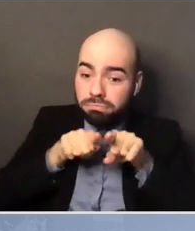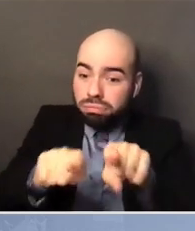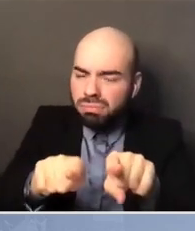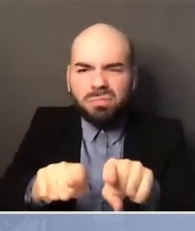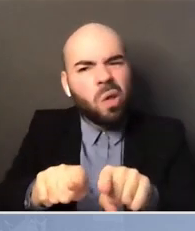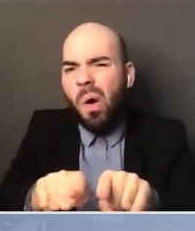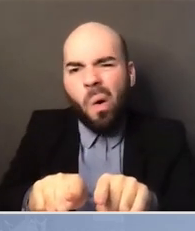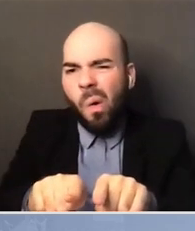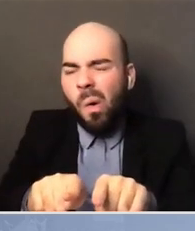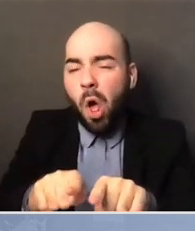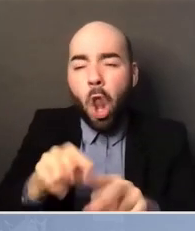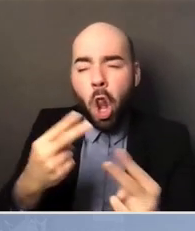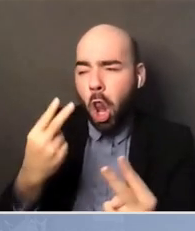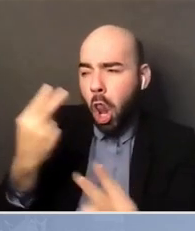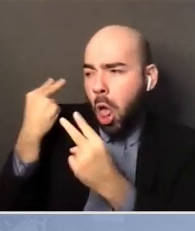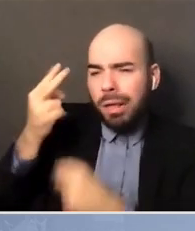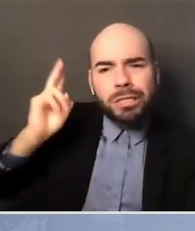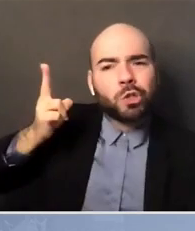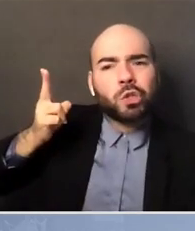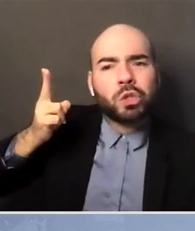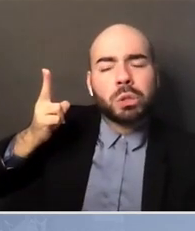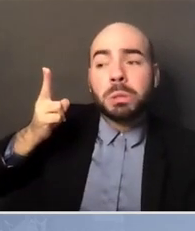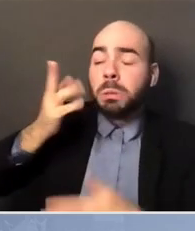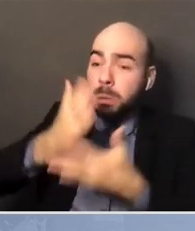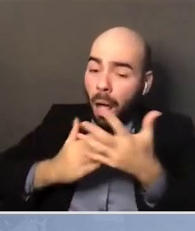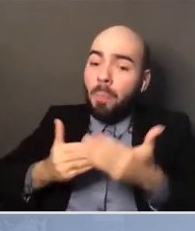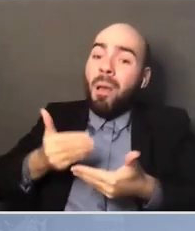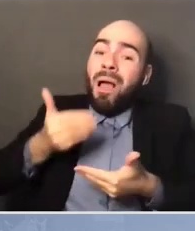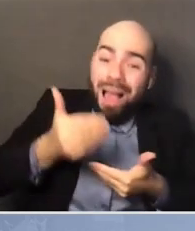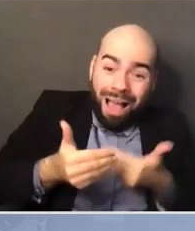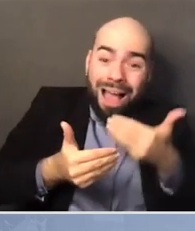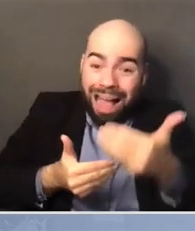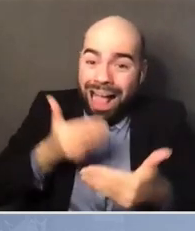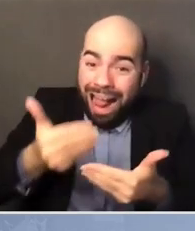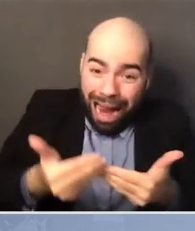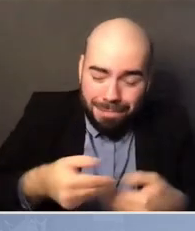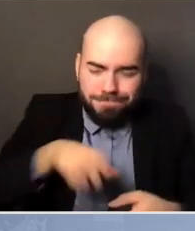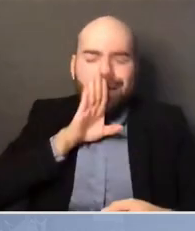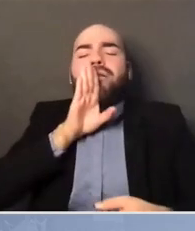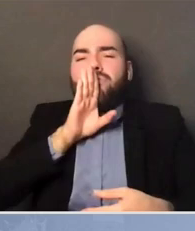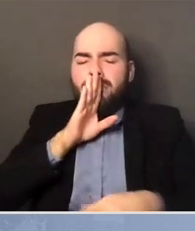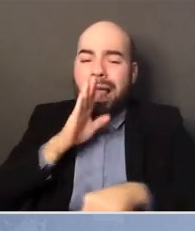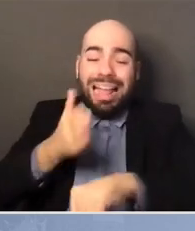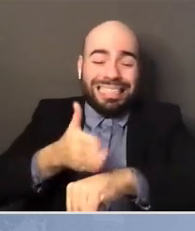backpedaling and backlash.